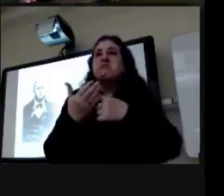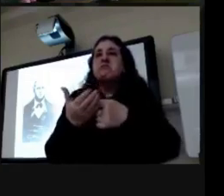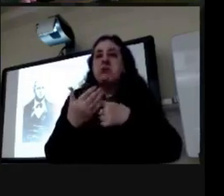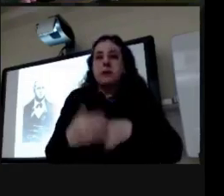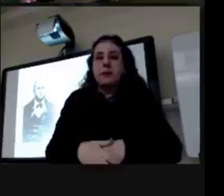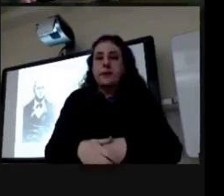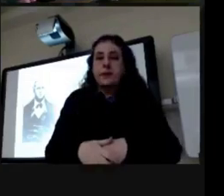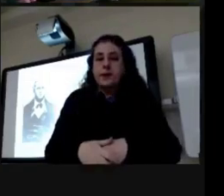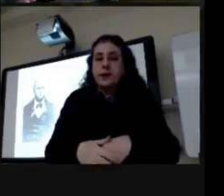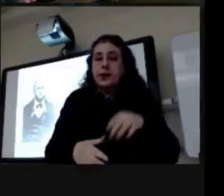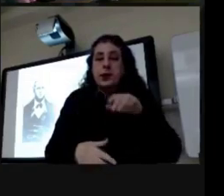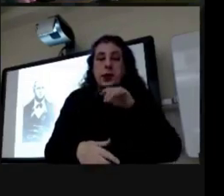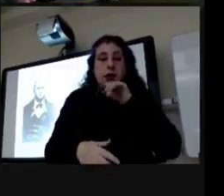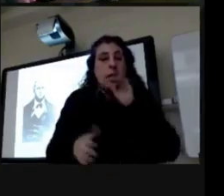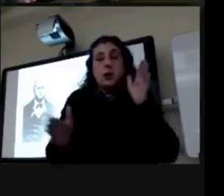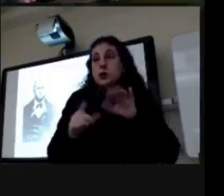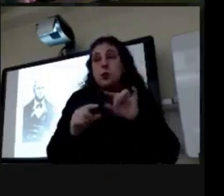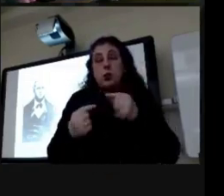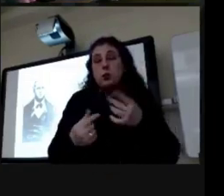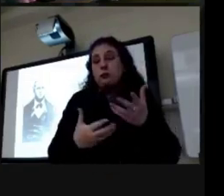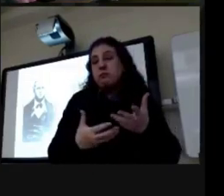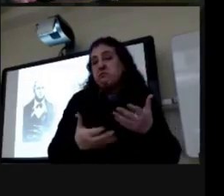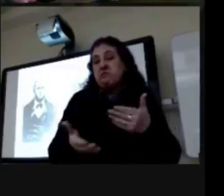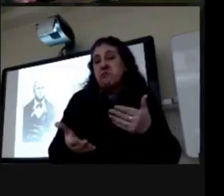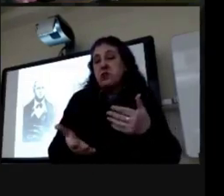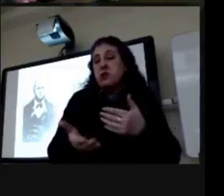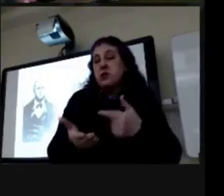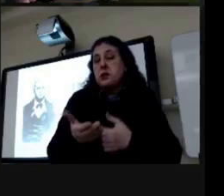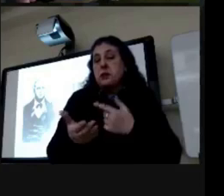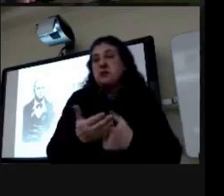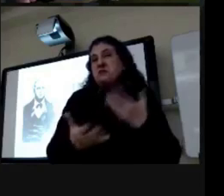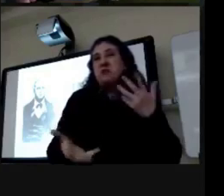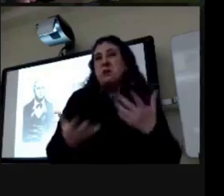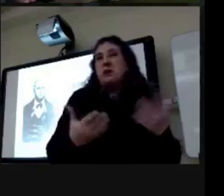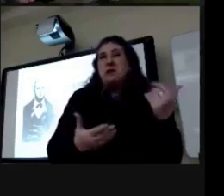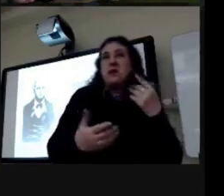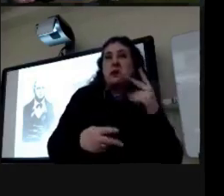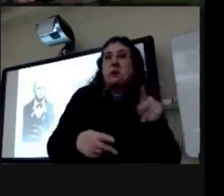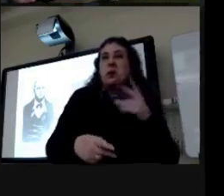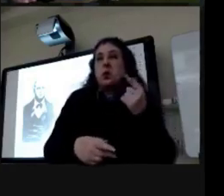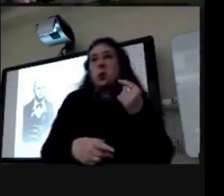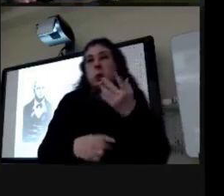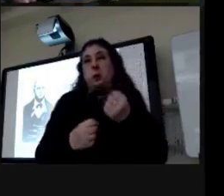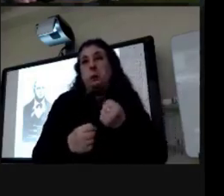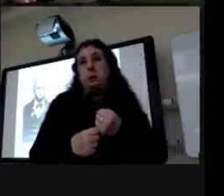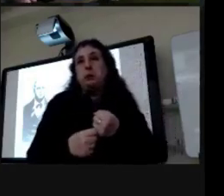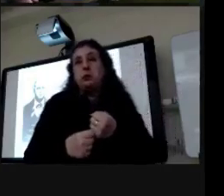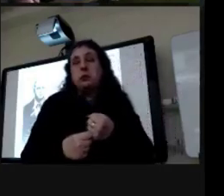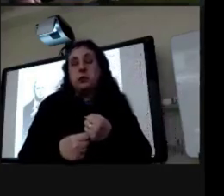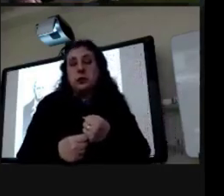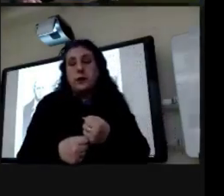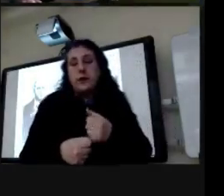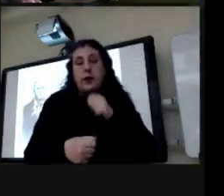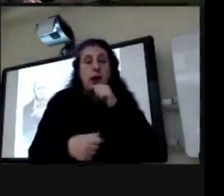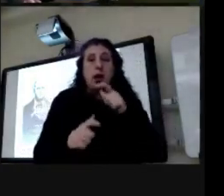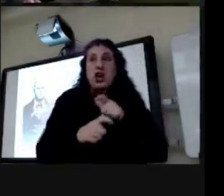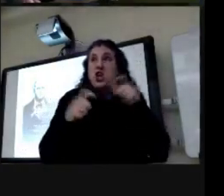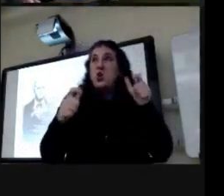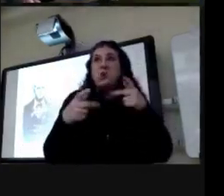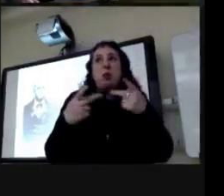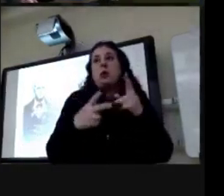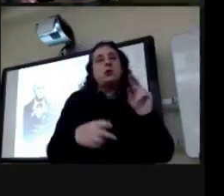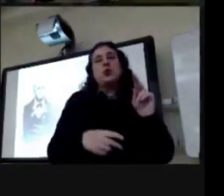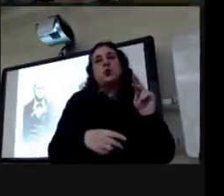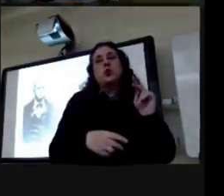and this was not a small group either a lot of times it could be like 15 or 20 people and this was not a big place it was